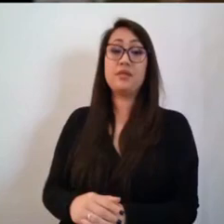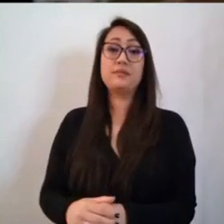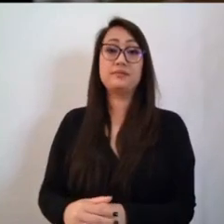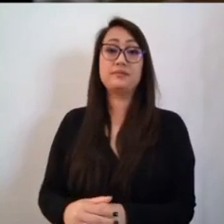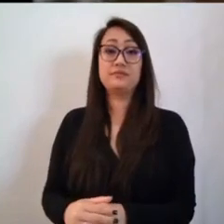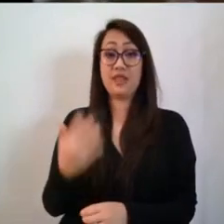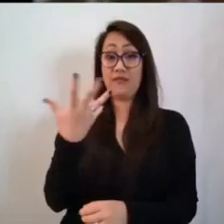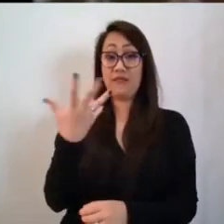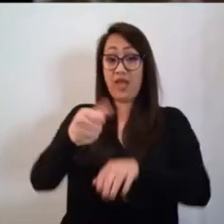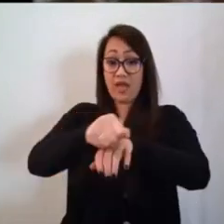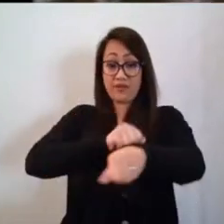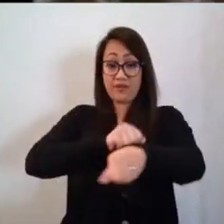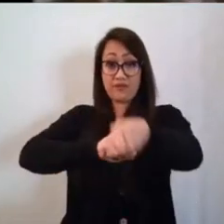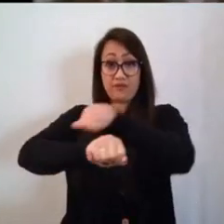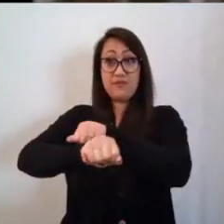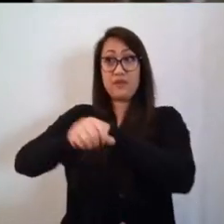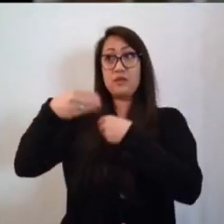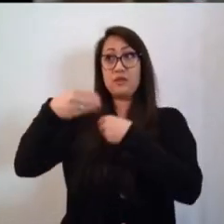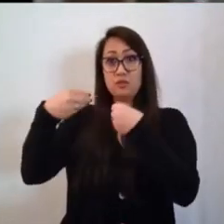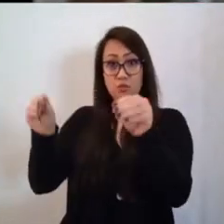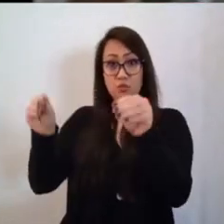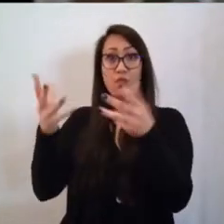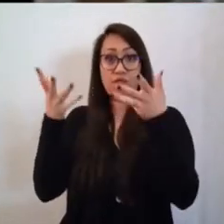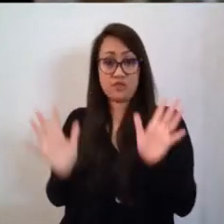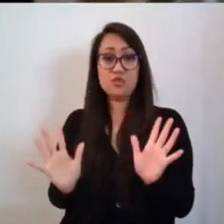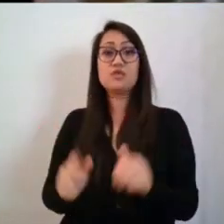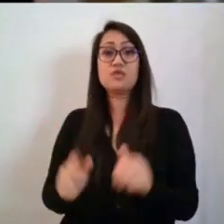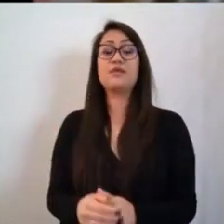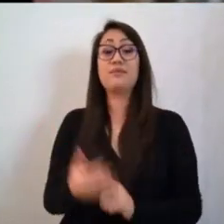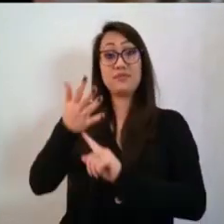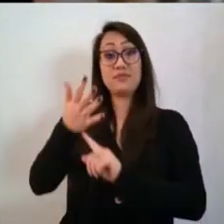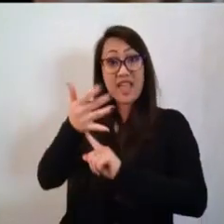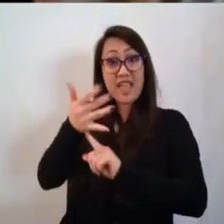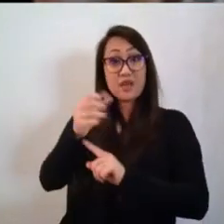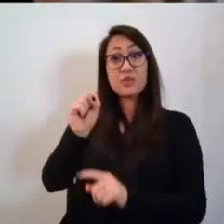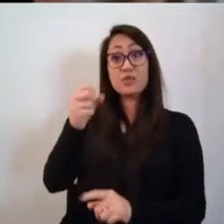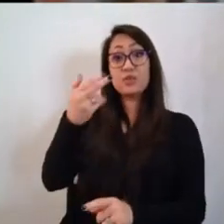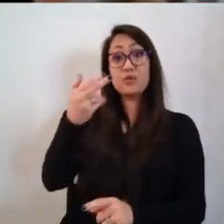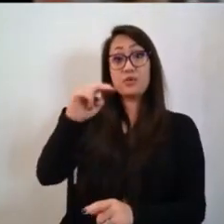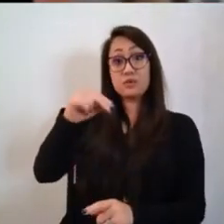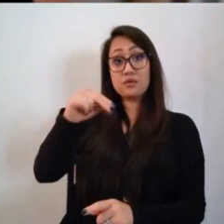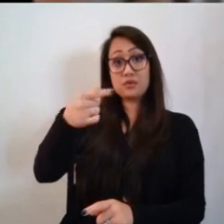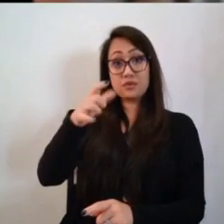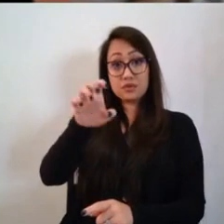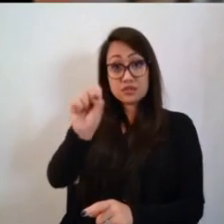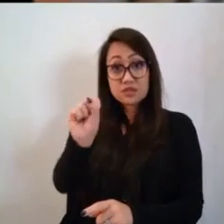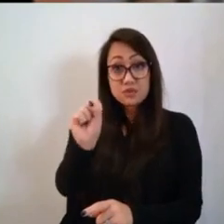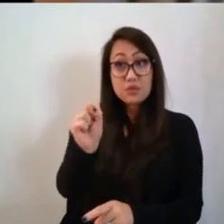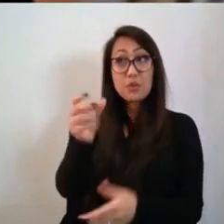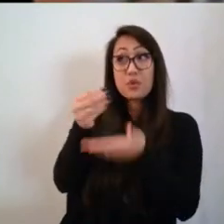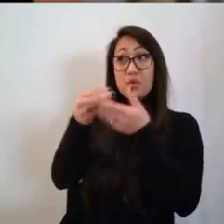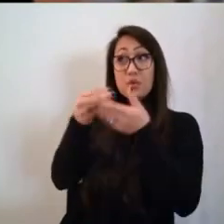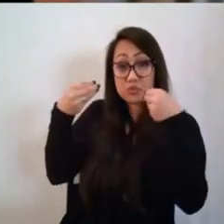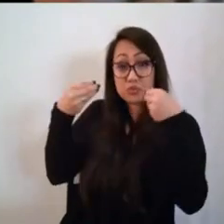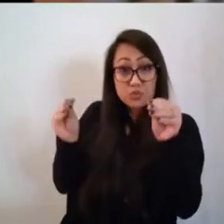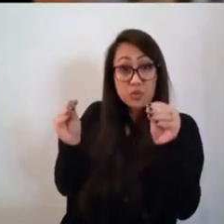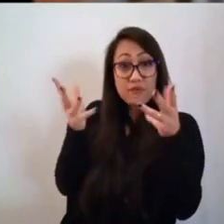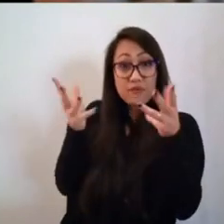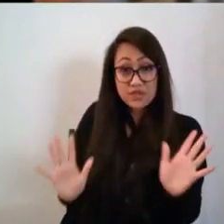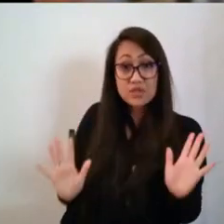pairs of mittens. He sold candles and shingles. He sold maple sugar.